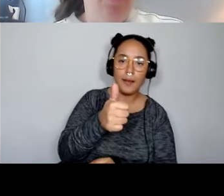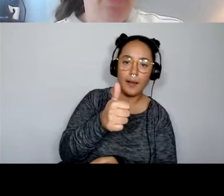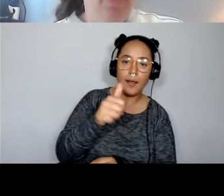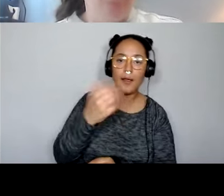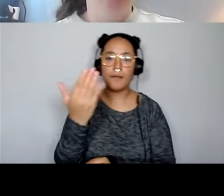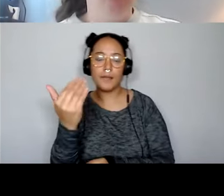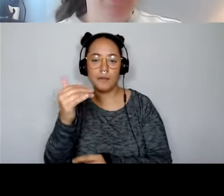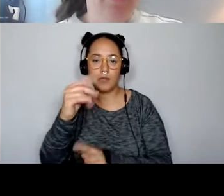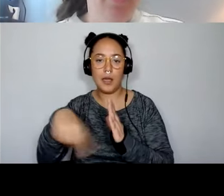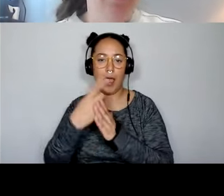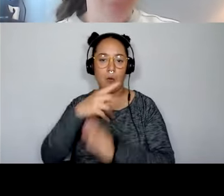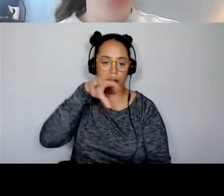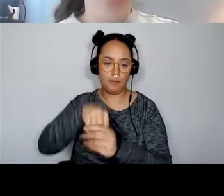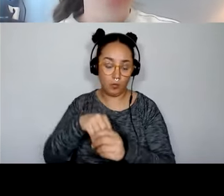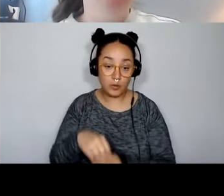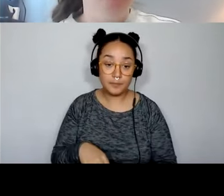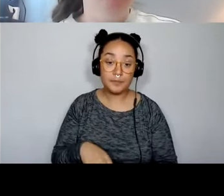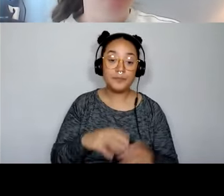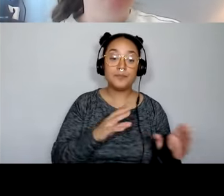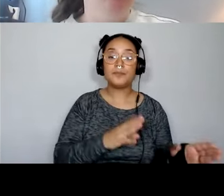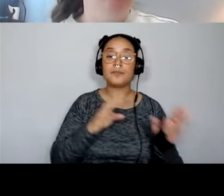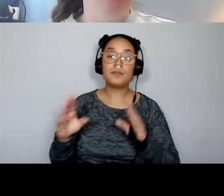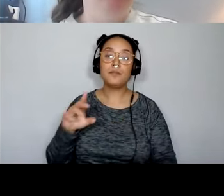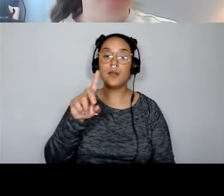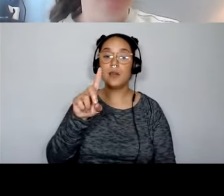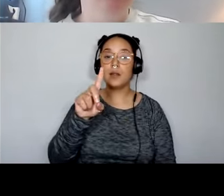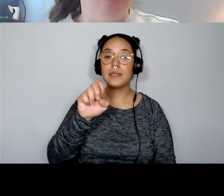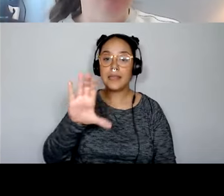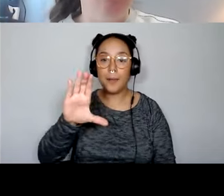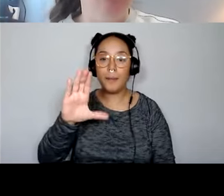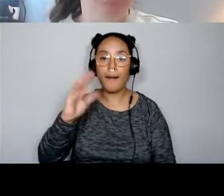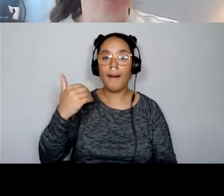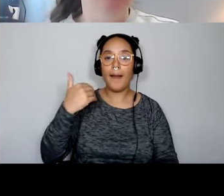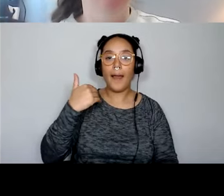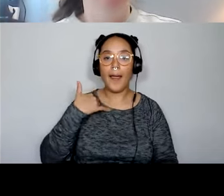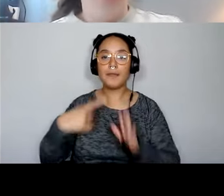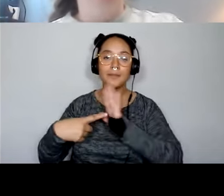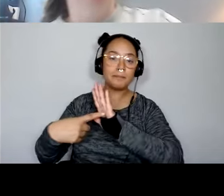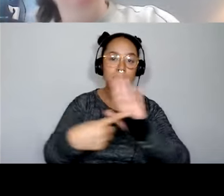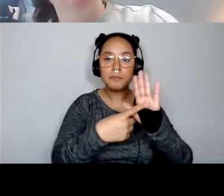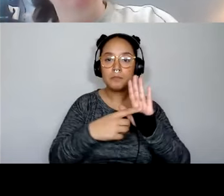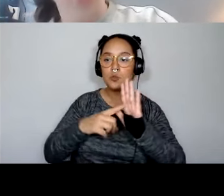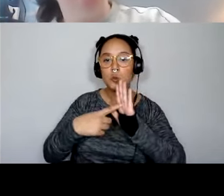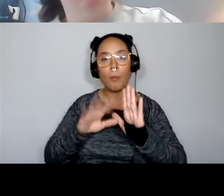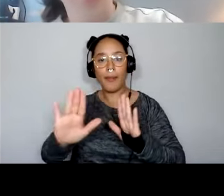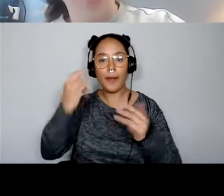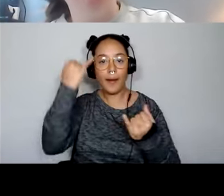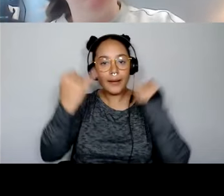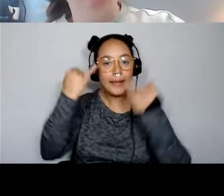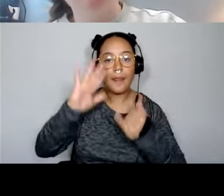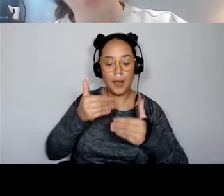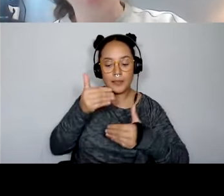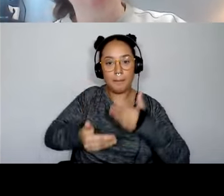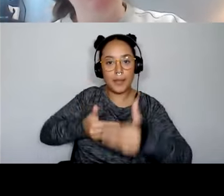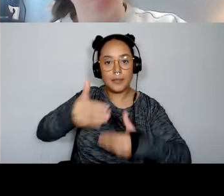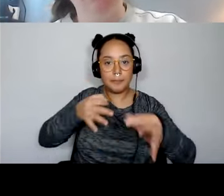after the students, there's a showcase in December where the students will put forward their ideas and their prototypes. The second stage is either going to